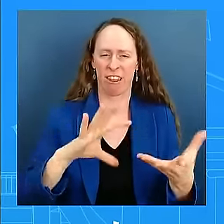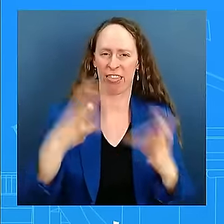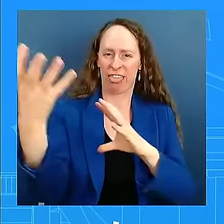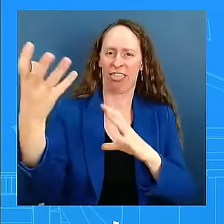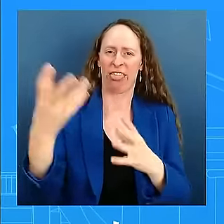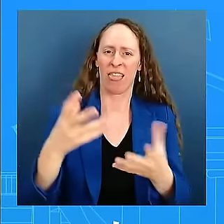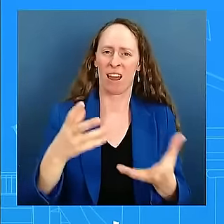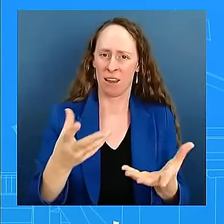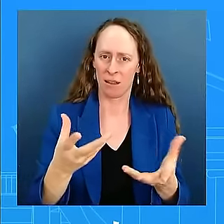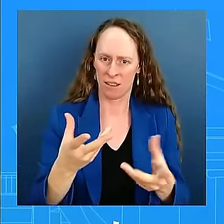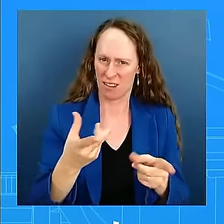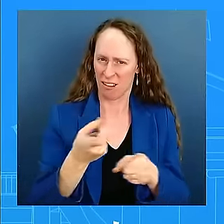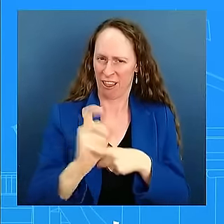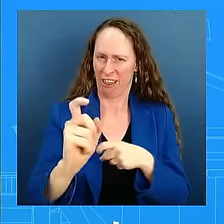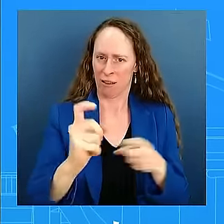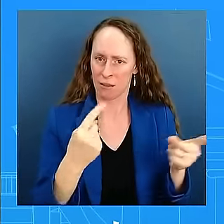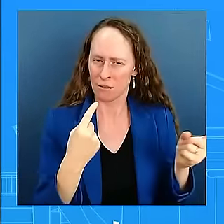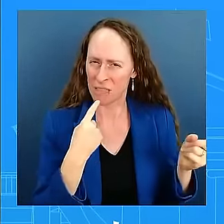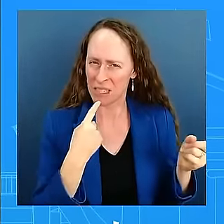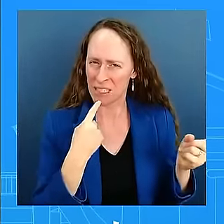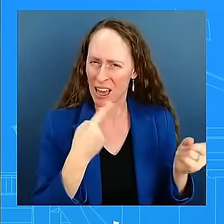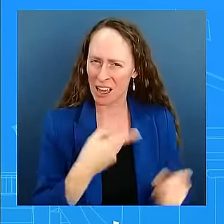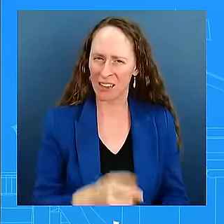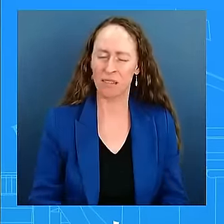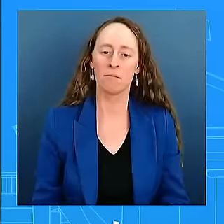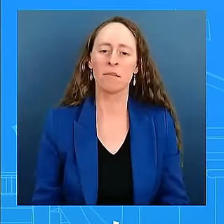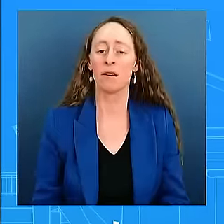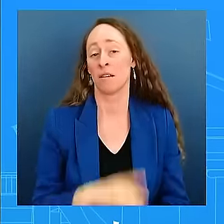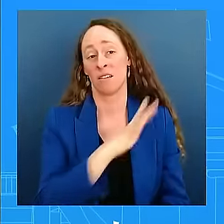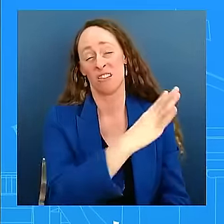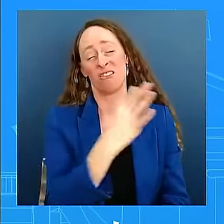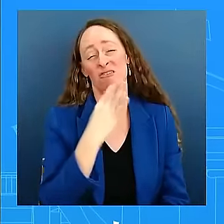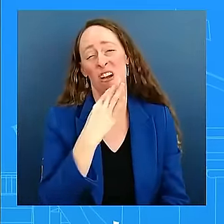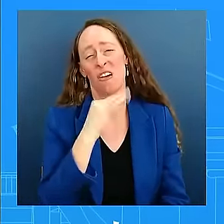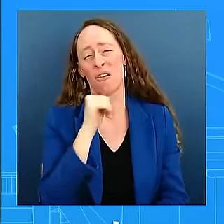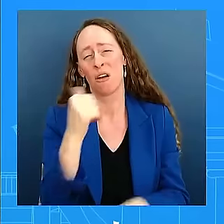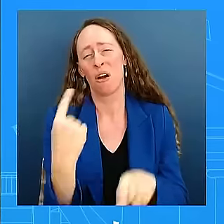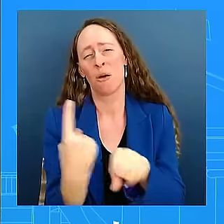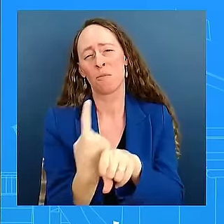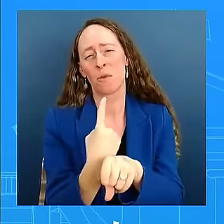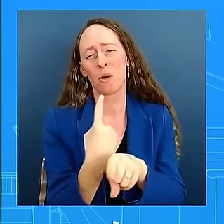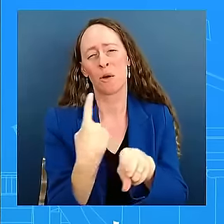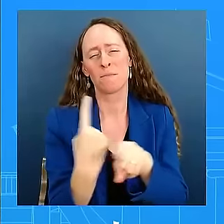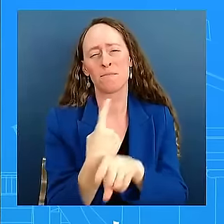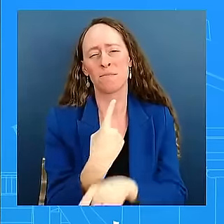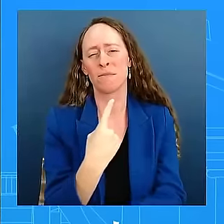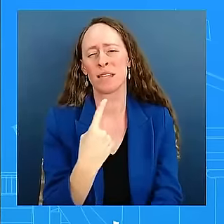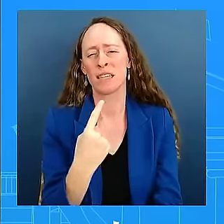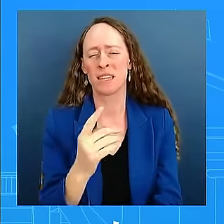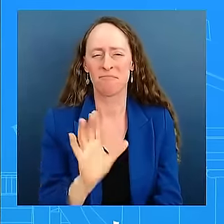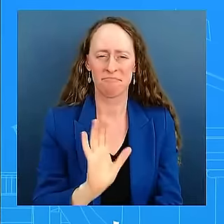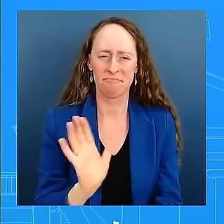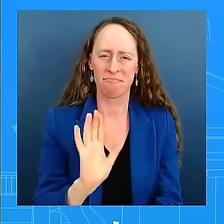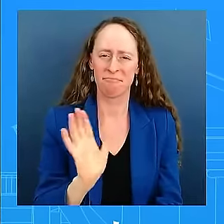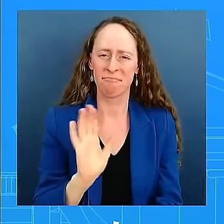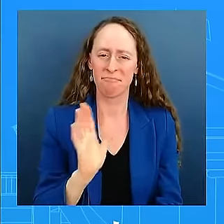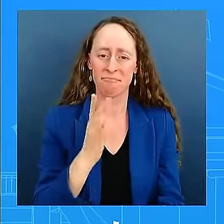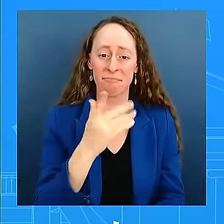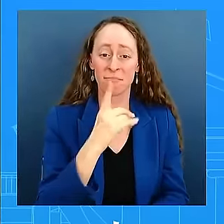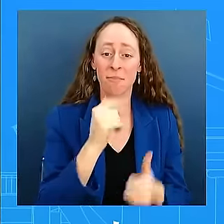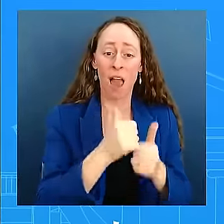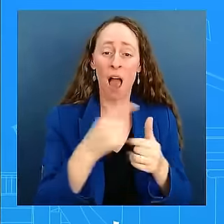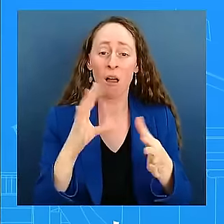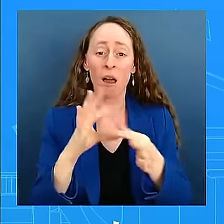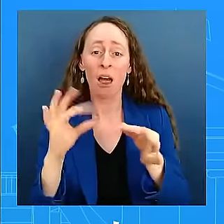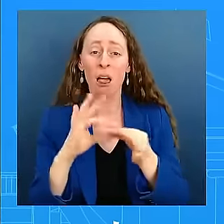misinformation, disinformation, and how we have seen a bipartisan response when it came to Hurricane Helene, and how